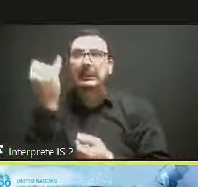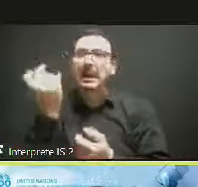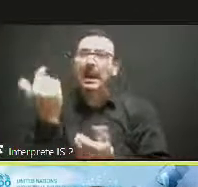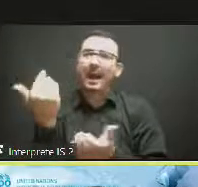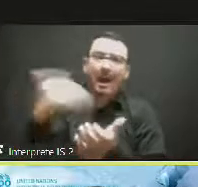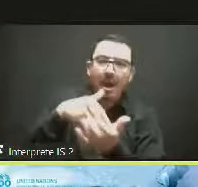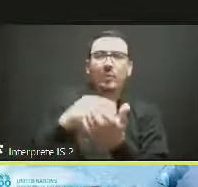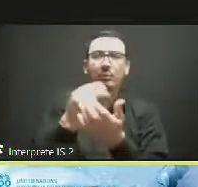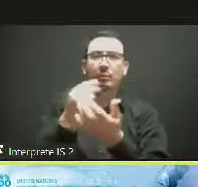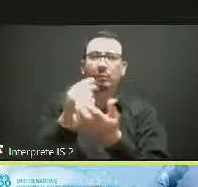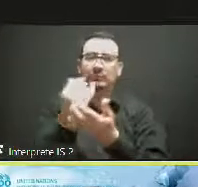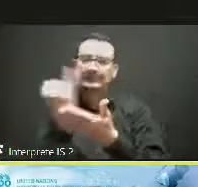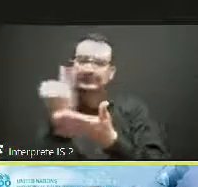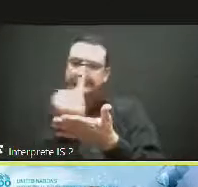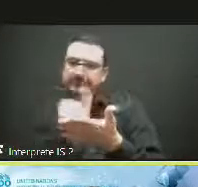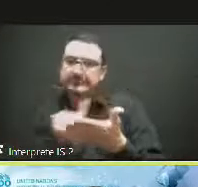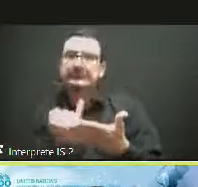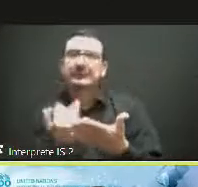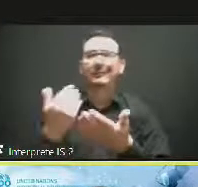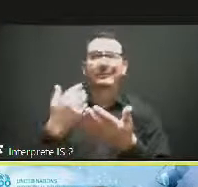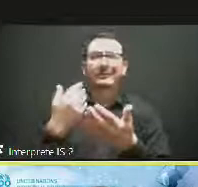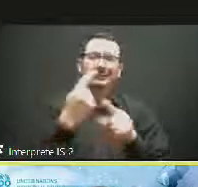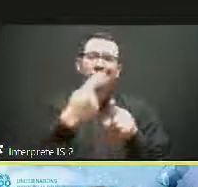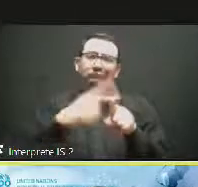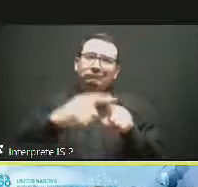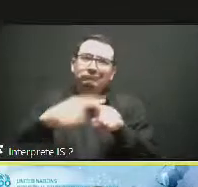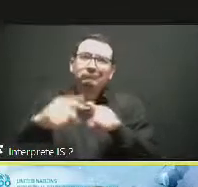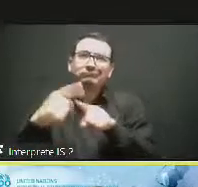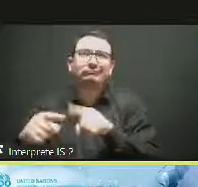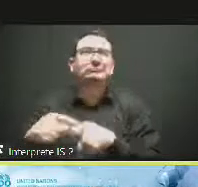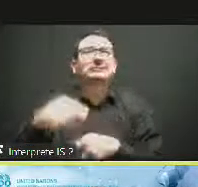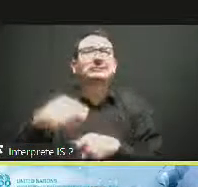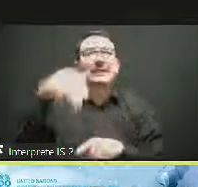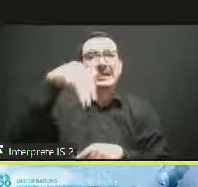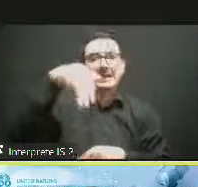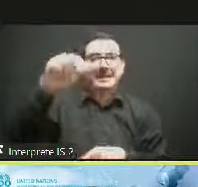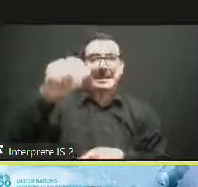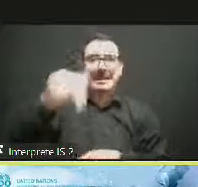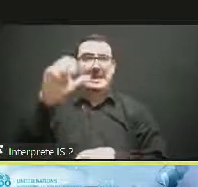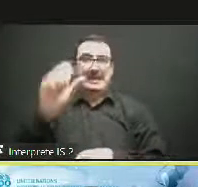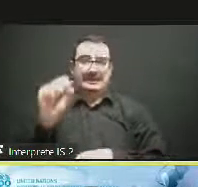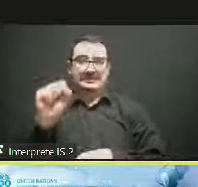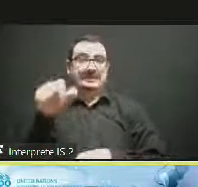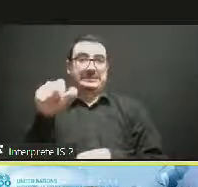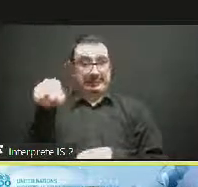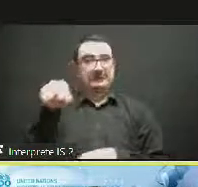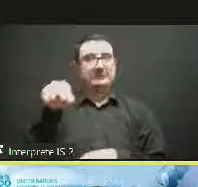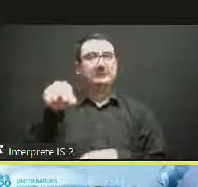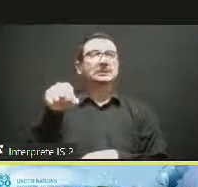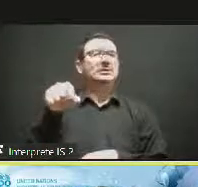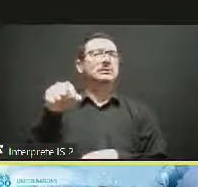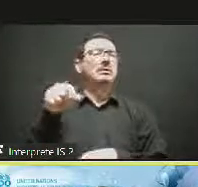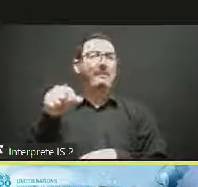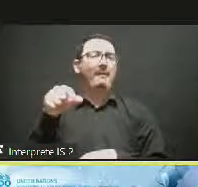on how to connect with markets, but also to improve the youth